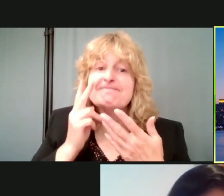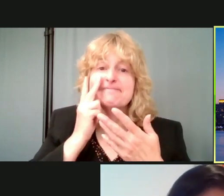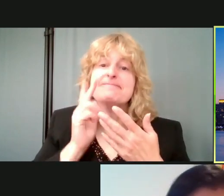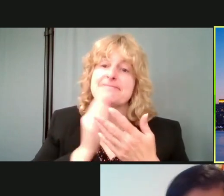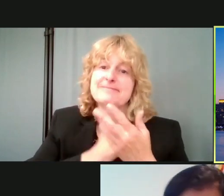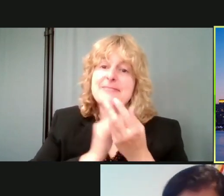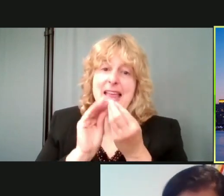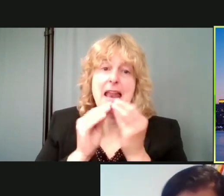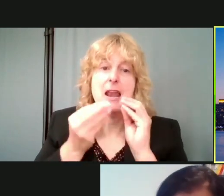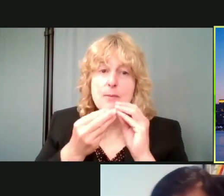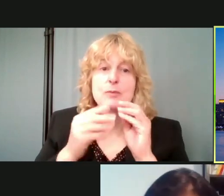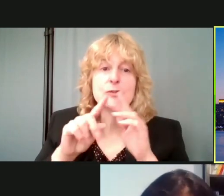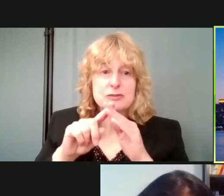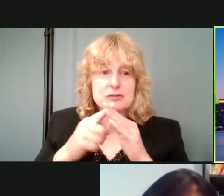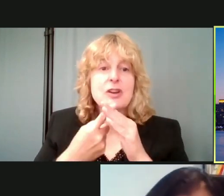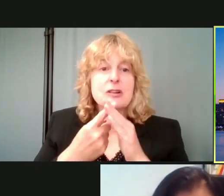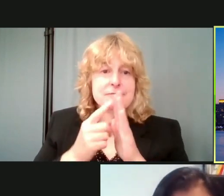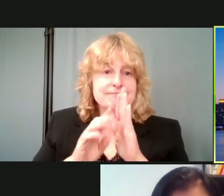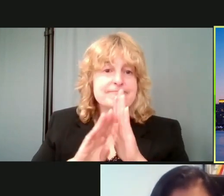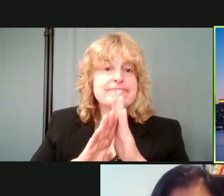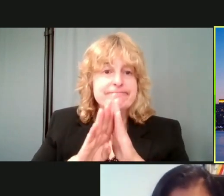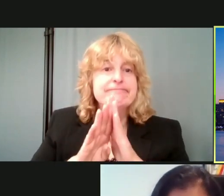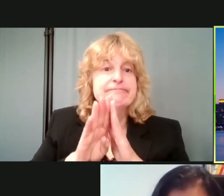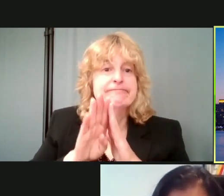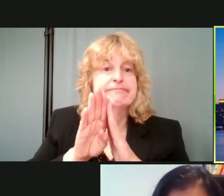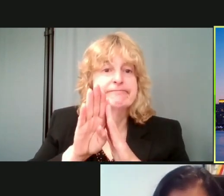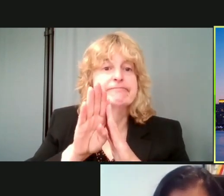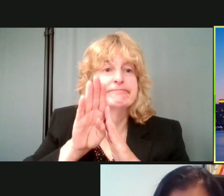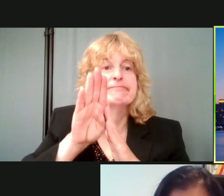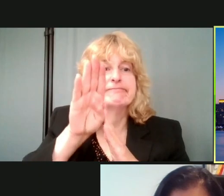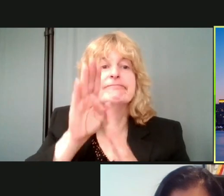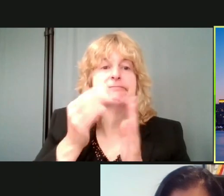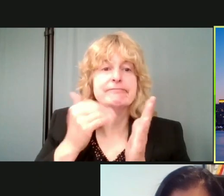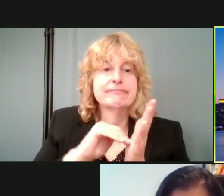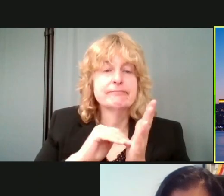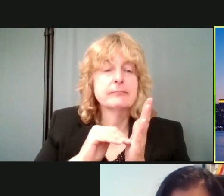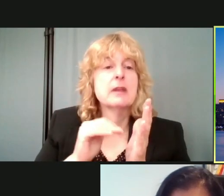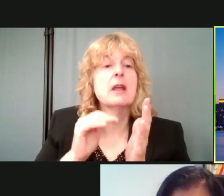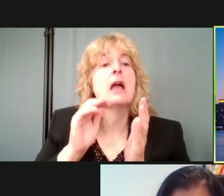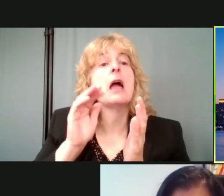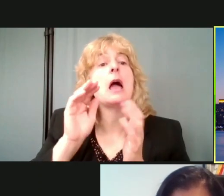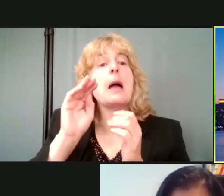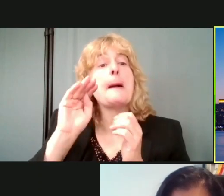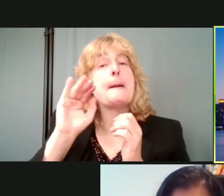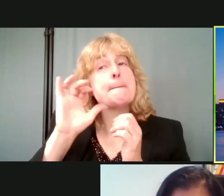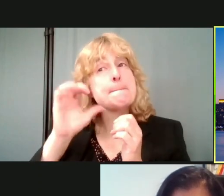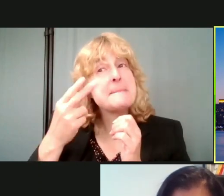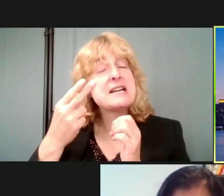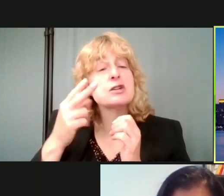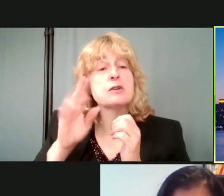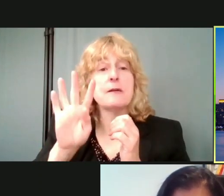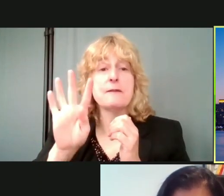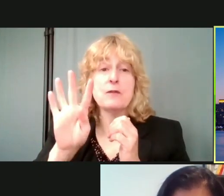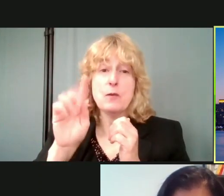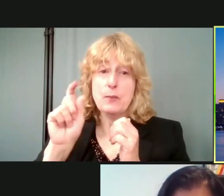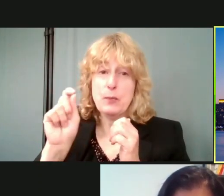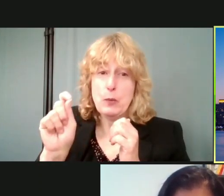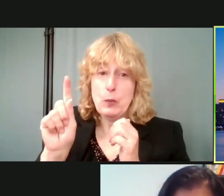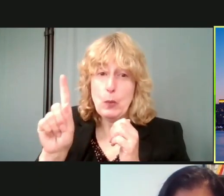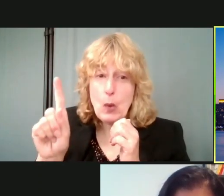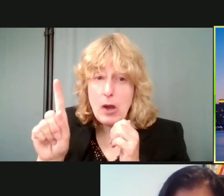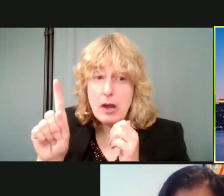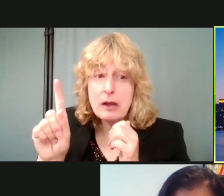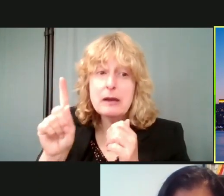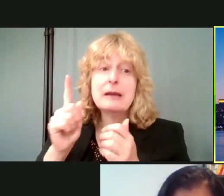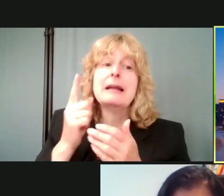are starting to climb. As far as Michigan, right now, we're at 4.1%. That last week